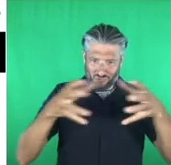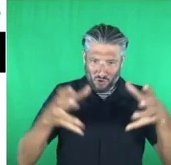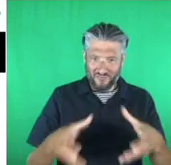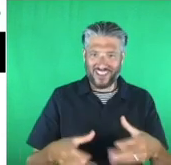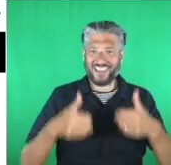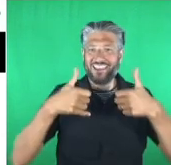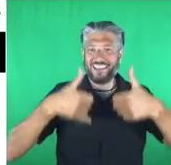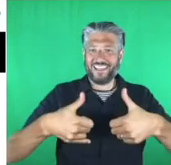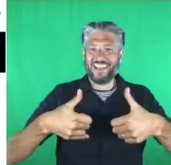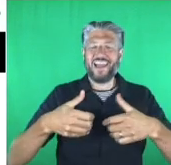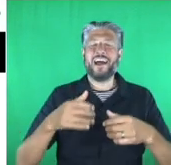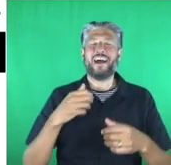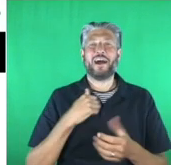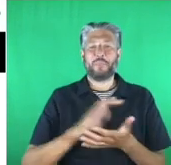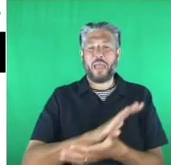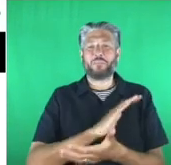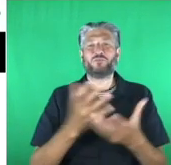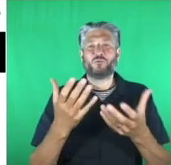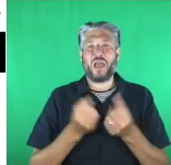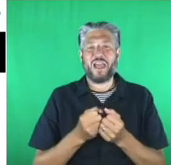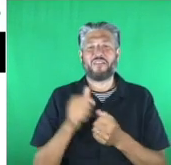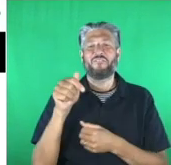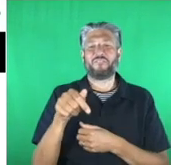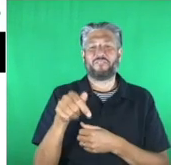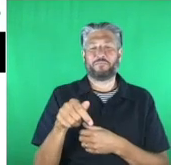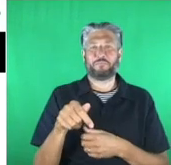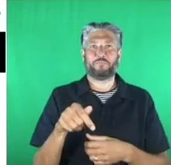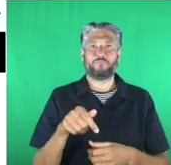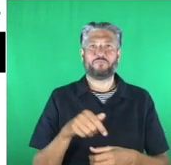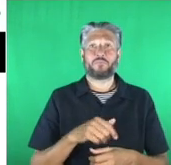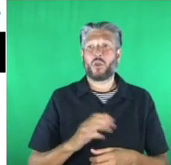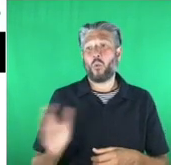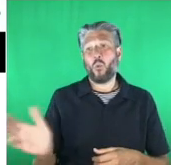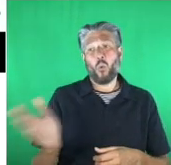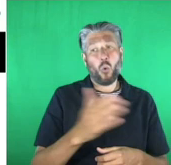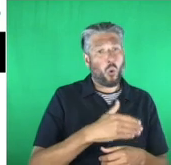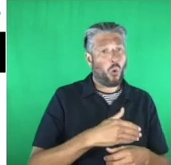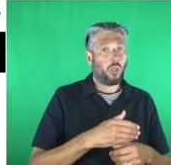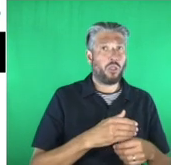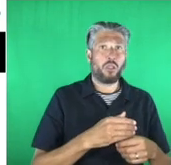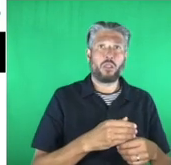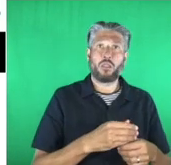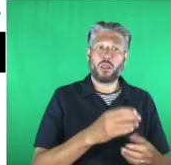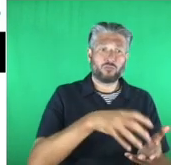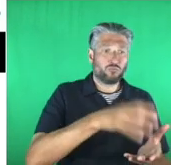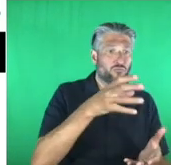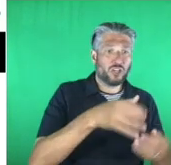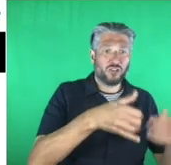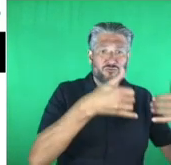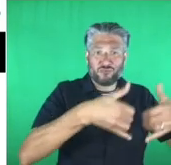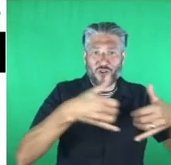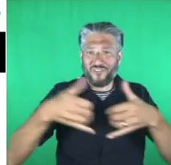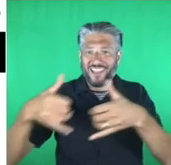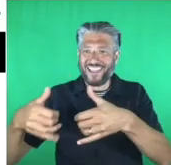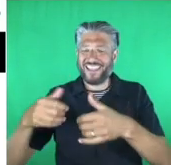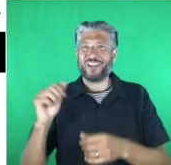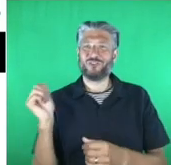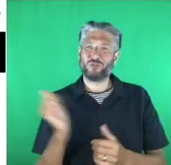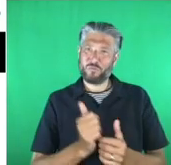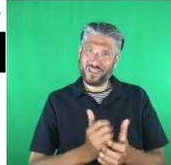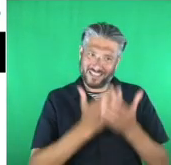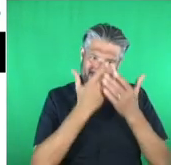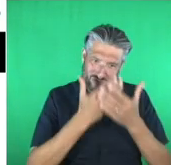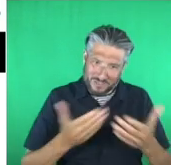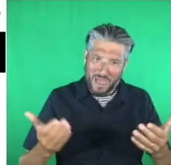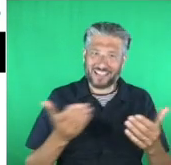all trophies, all things deserve to be treated with dignity and respect. Thank you,